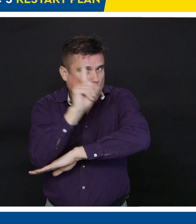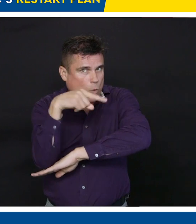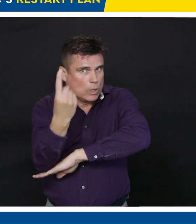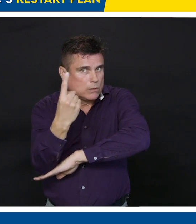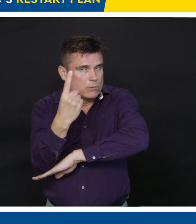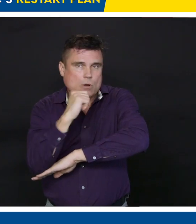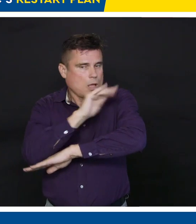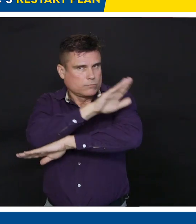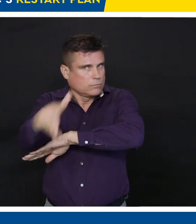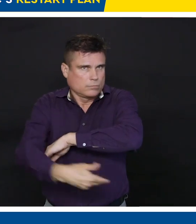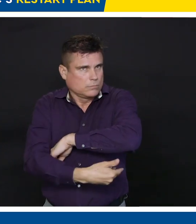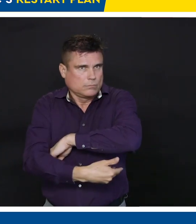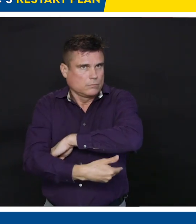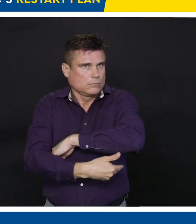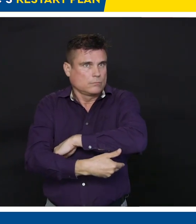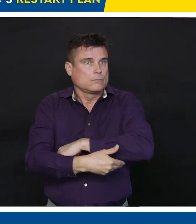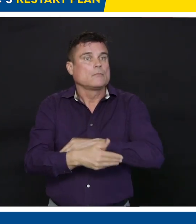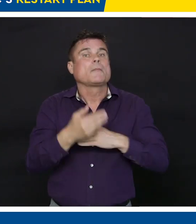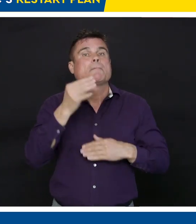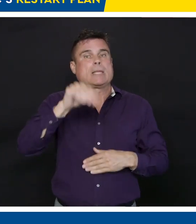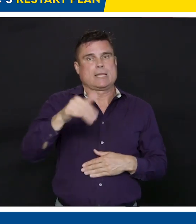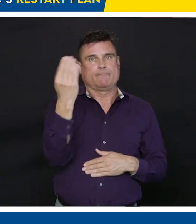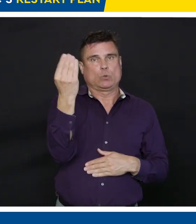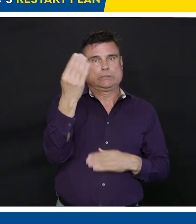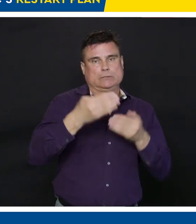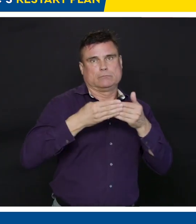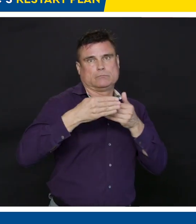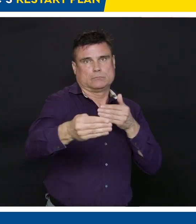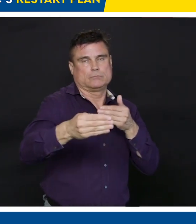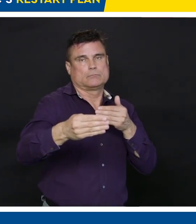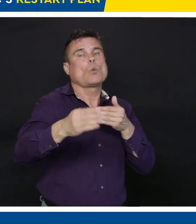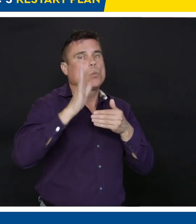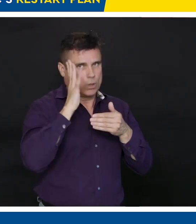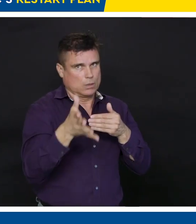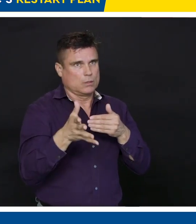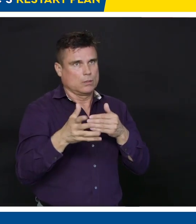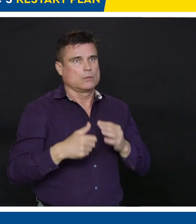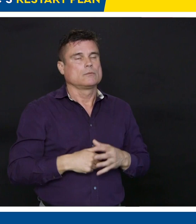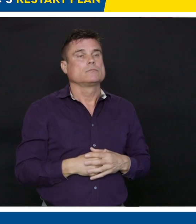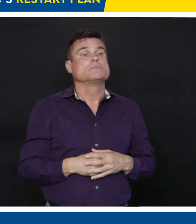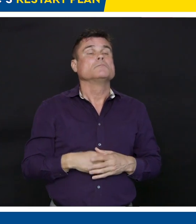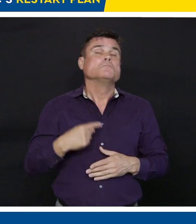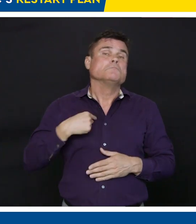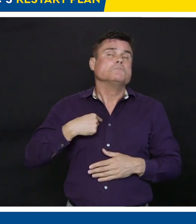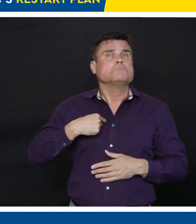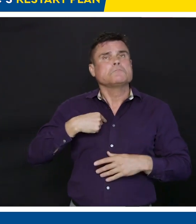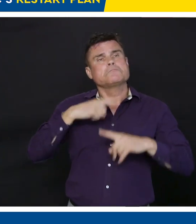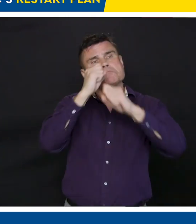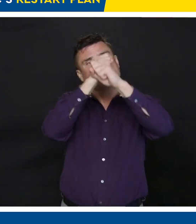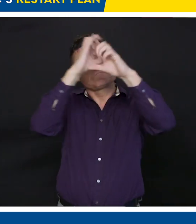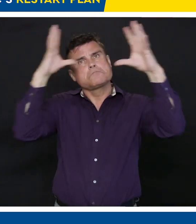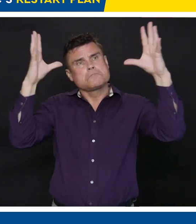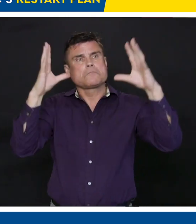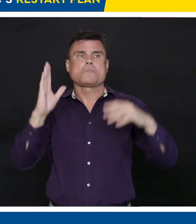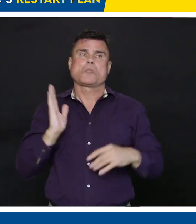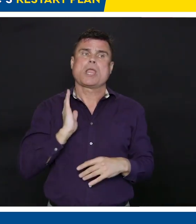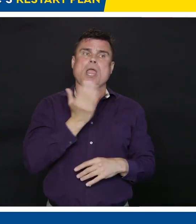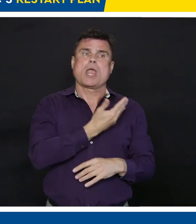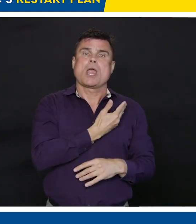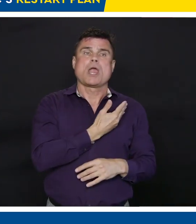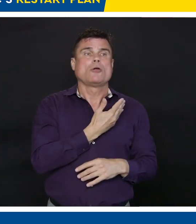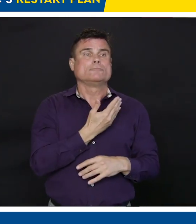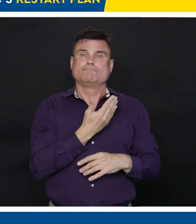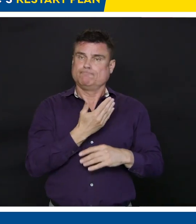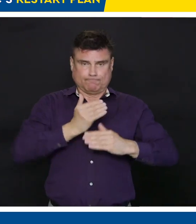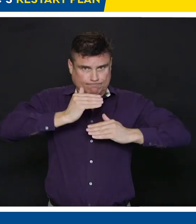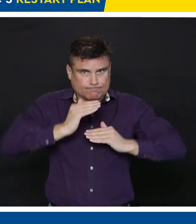is that the restart plan will kick in on the 19th of May, which is the Tuesday after the long weekend. So I